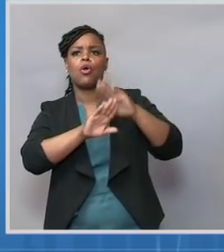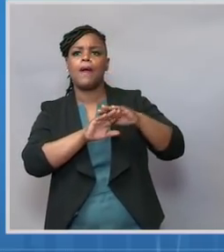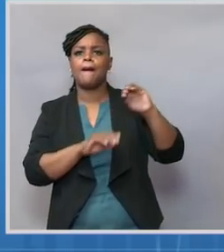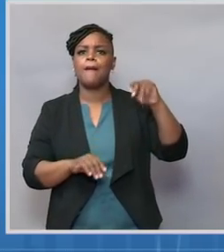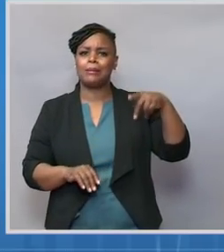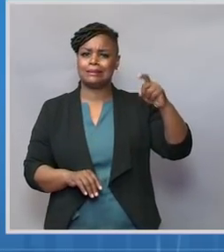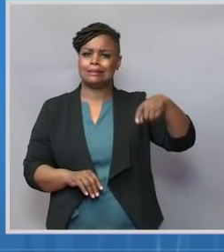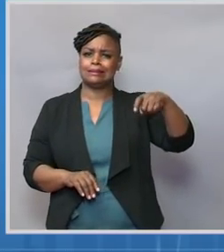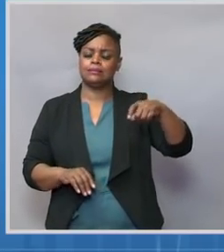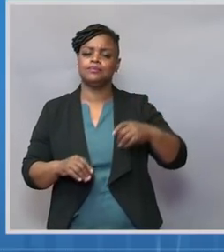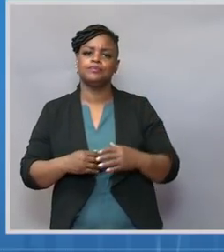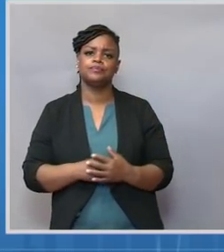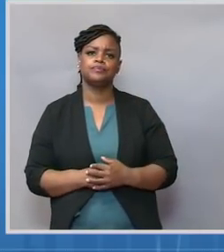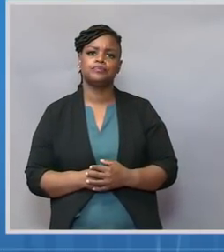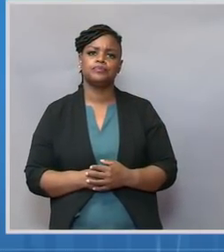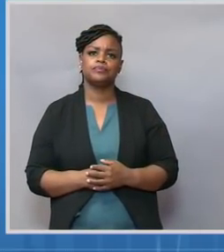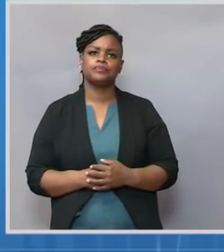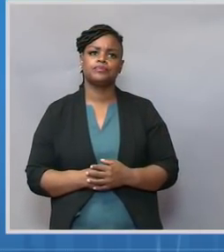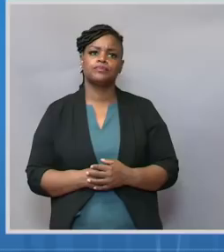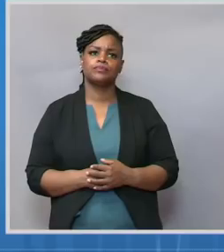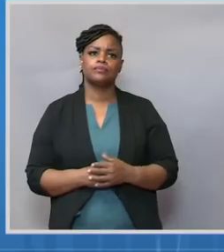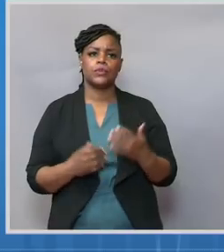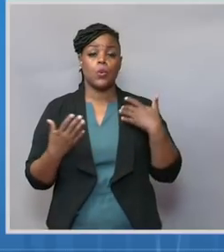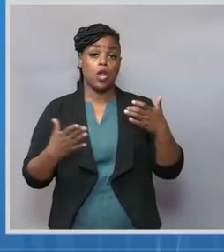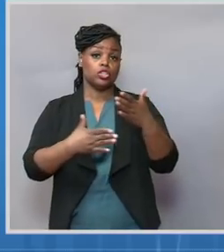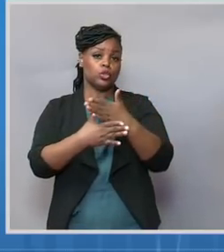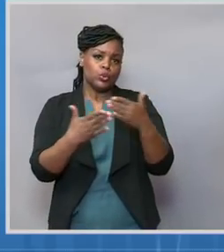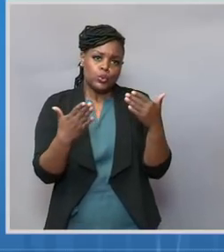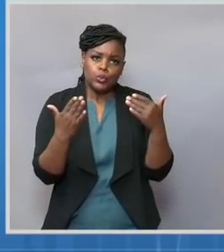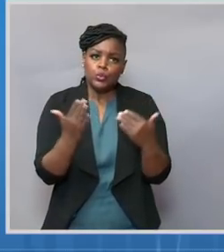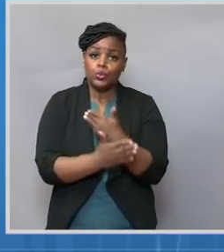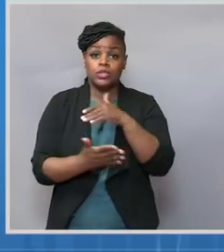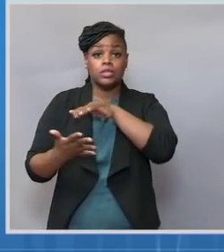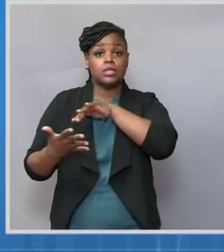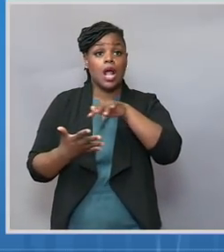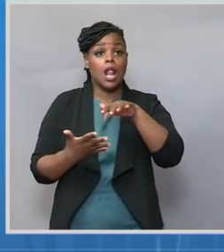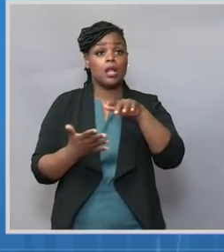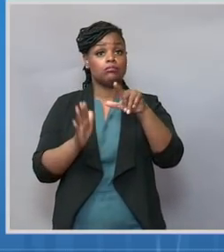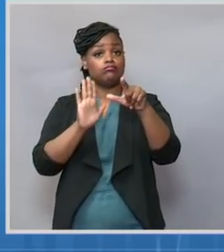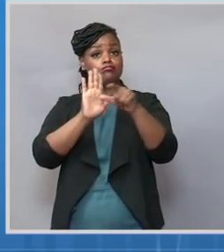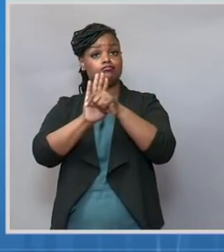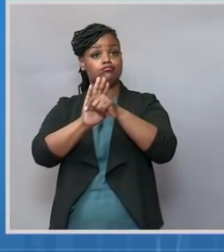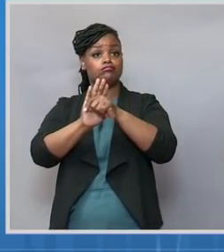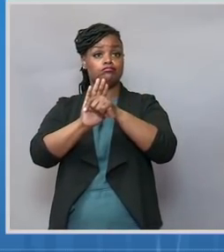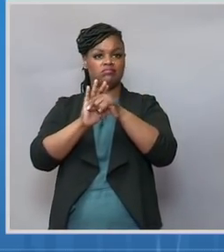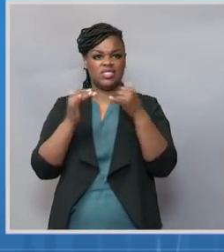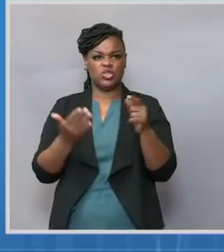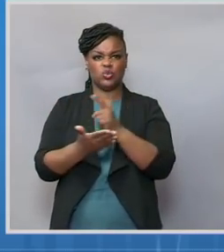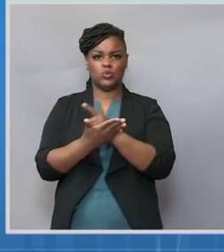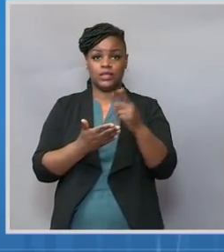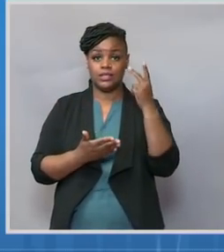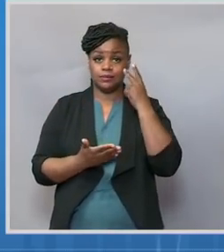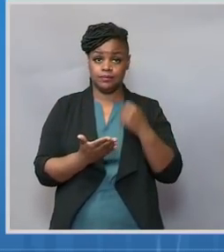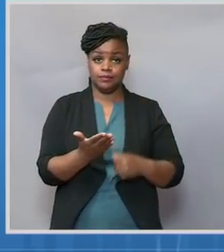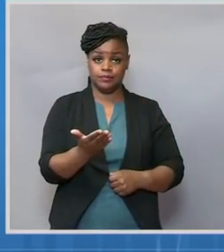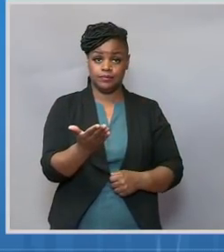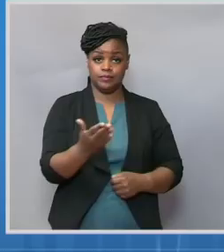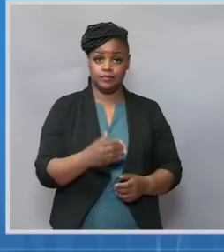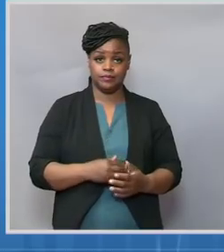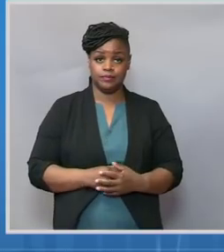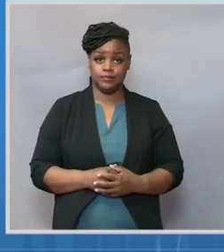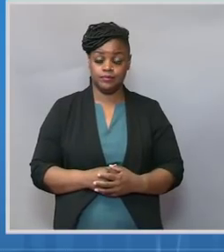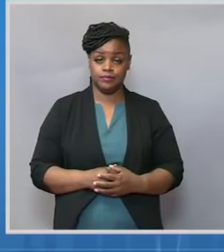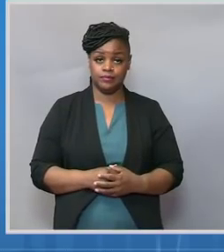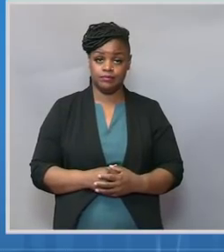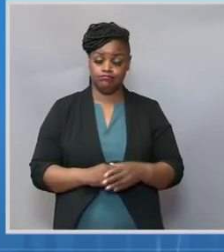Moving on, I want to share a new study that was published this week by CDC scientists. On Wednesday, the New England Journal of